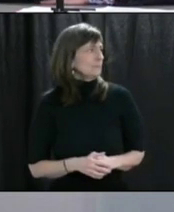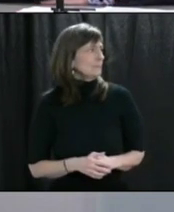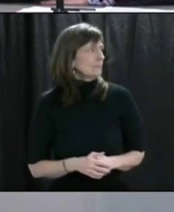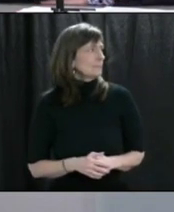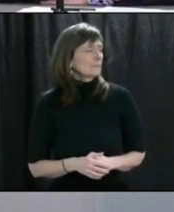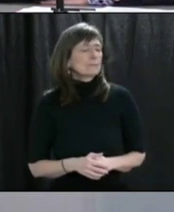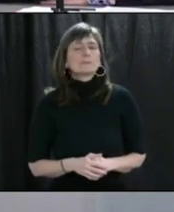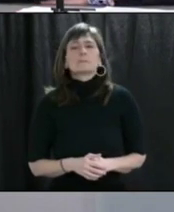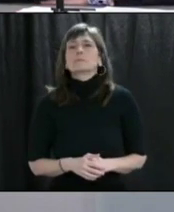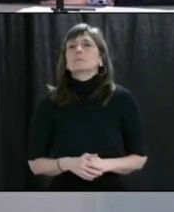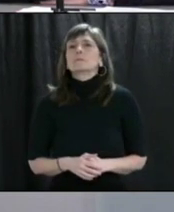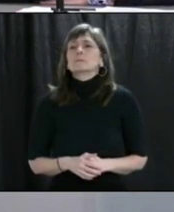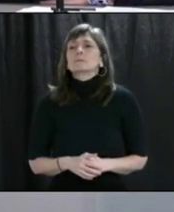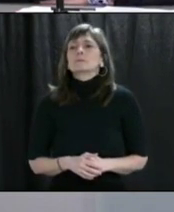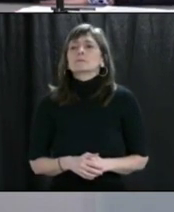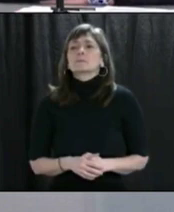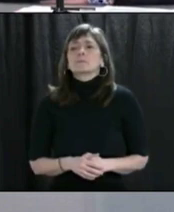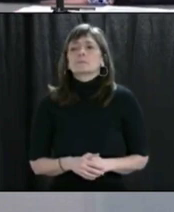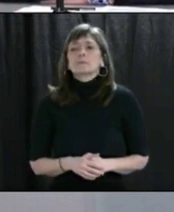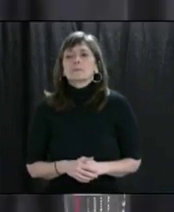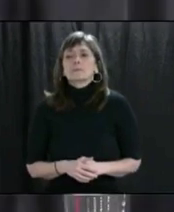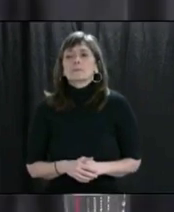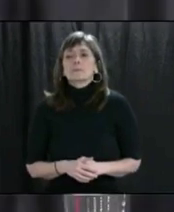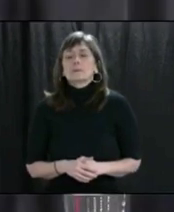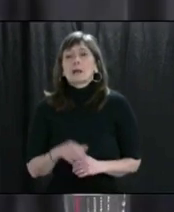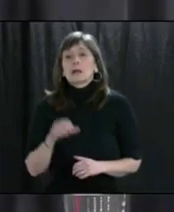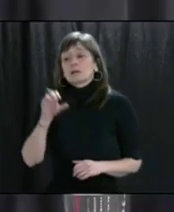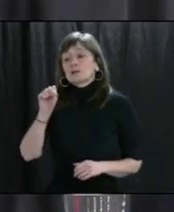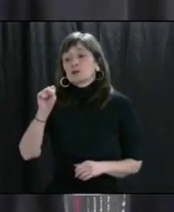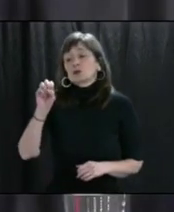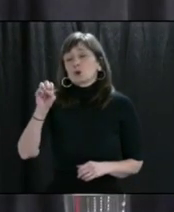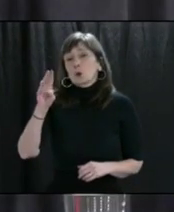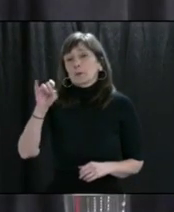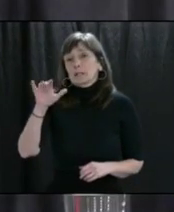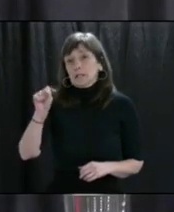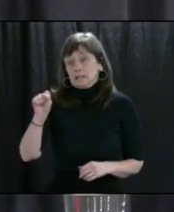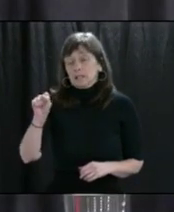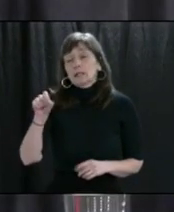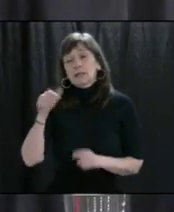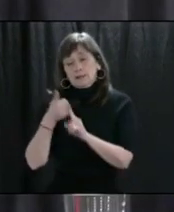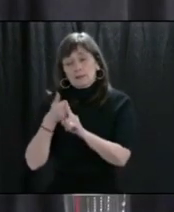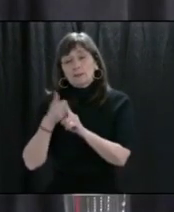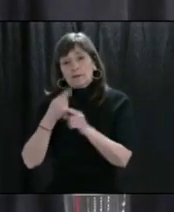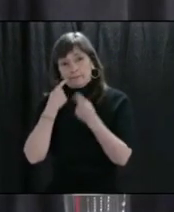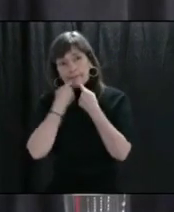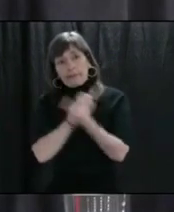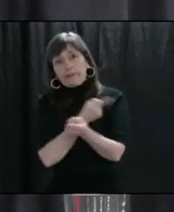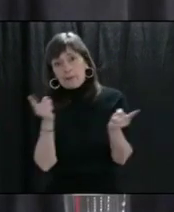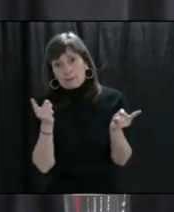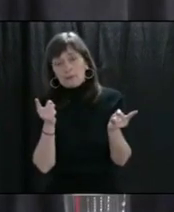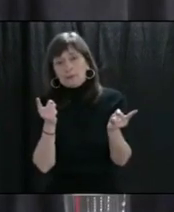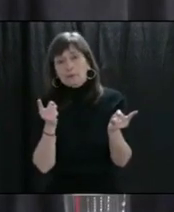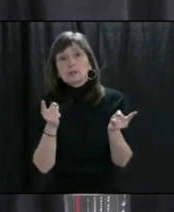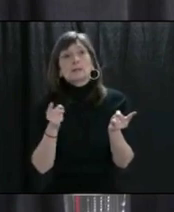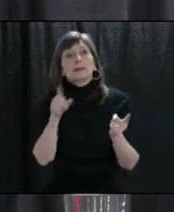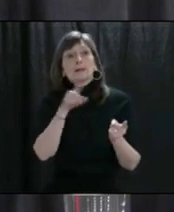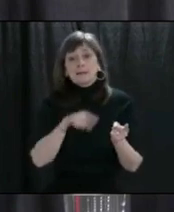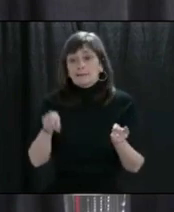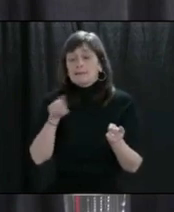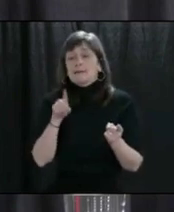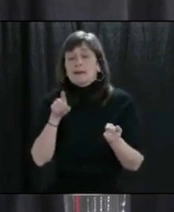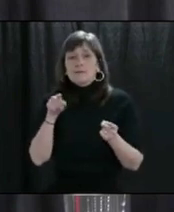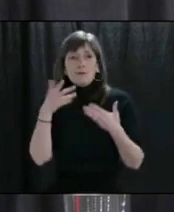My, excuse me, my understanding is that Sobeys have issued a release saying that they have cleaned their premises